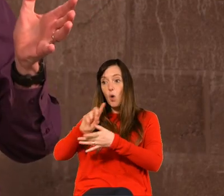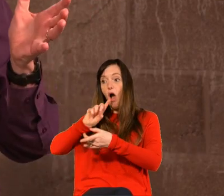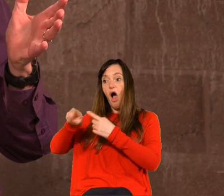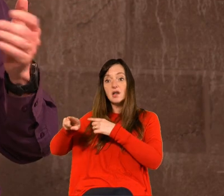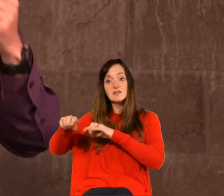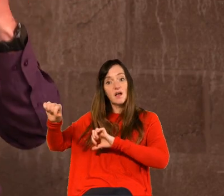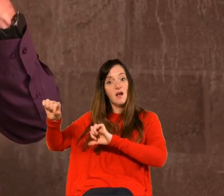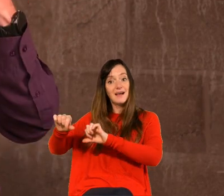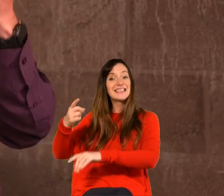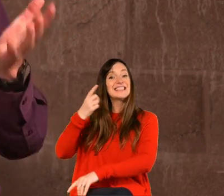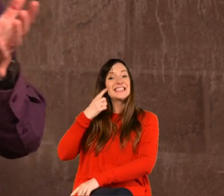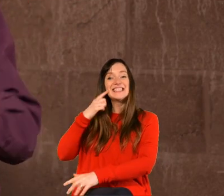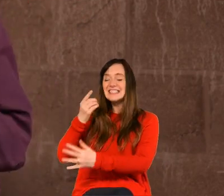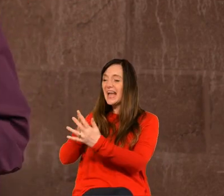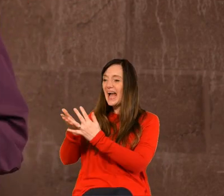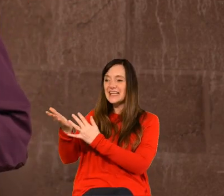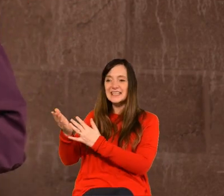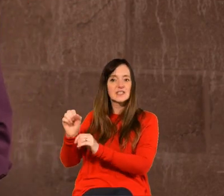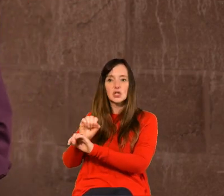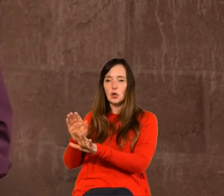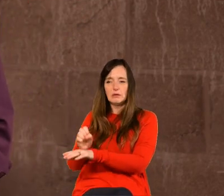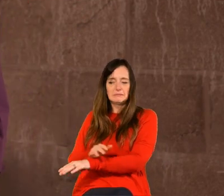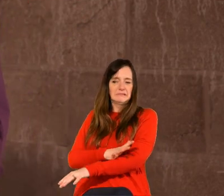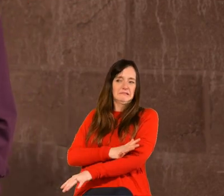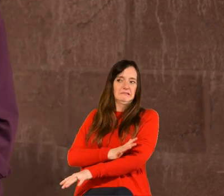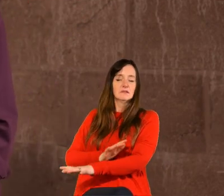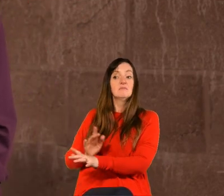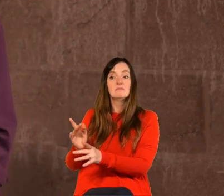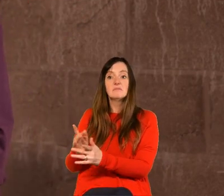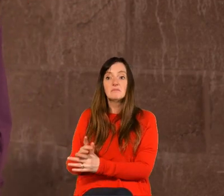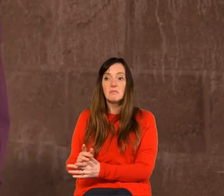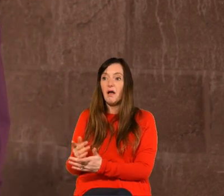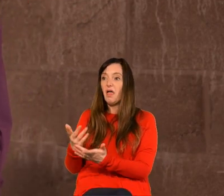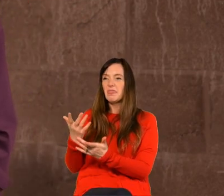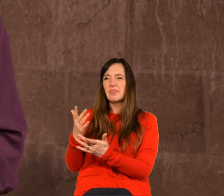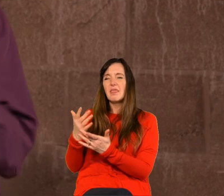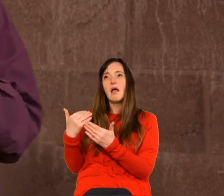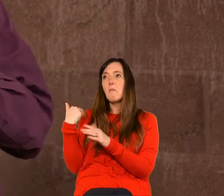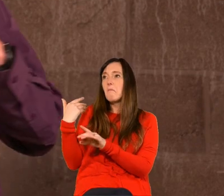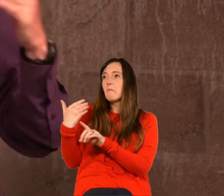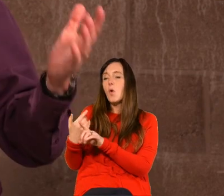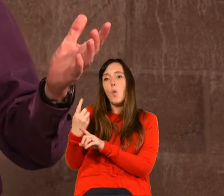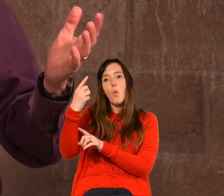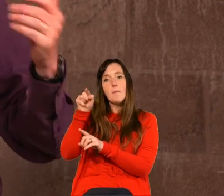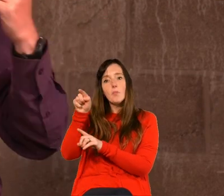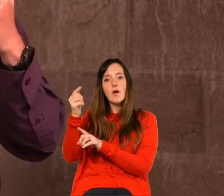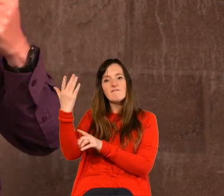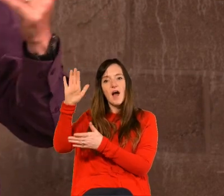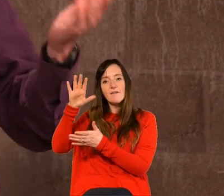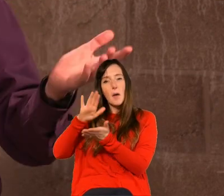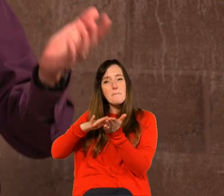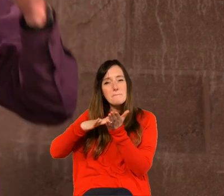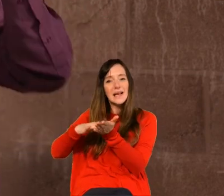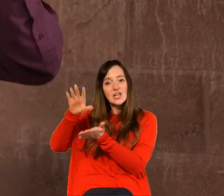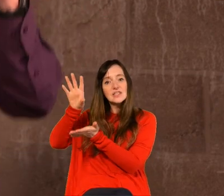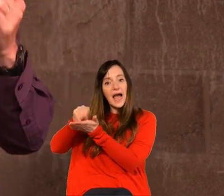-christian friendly uh no cringe factor and about one and a half million downloads on that series now go check those out and encourage you to